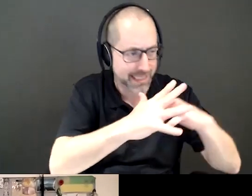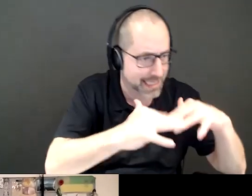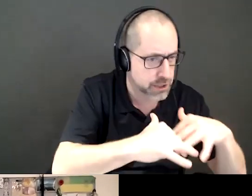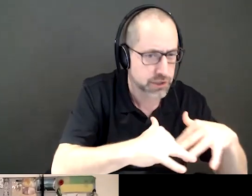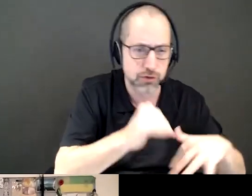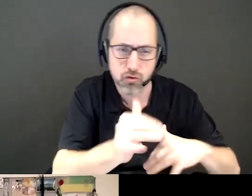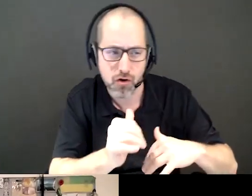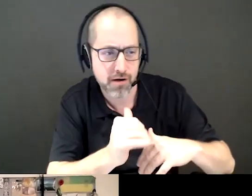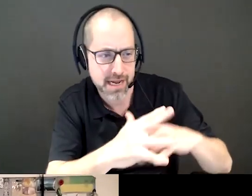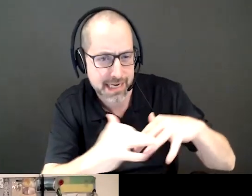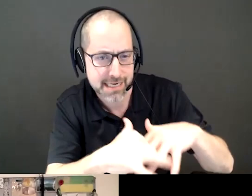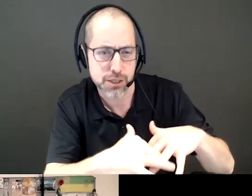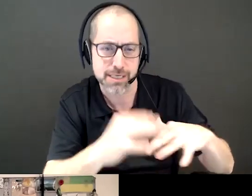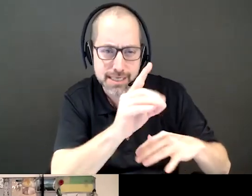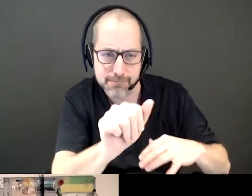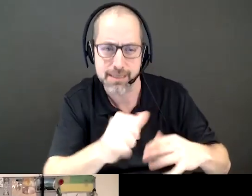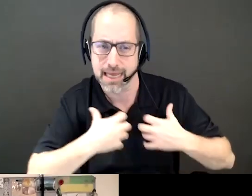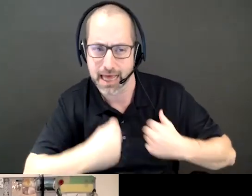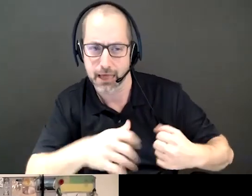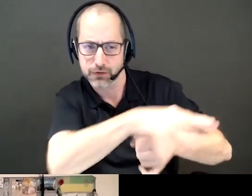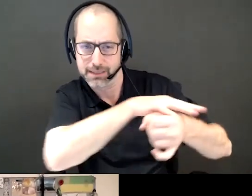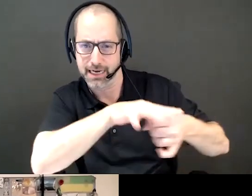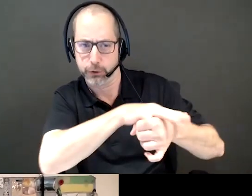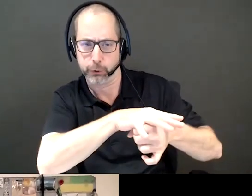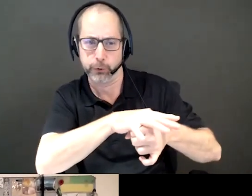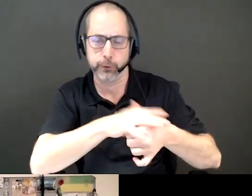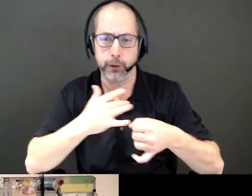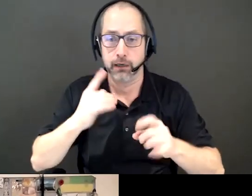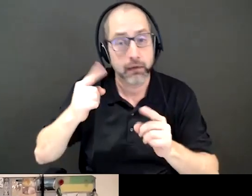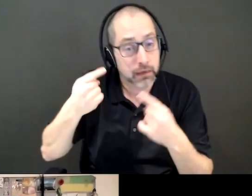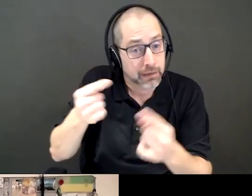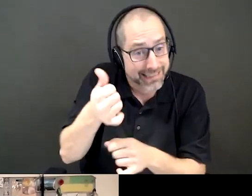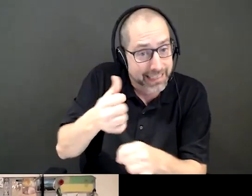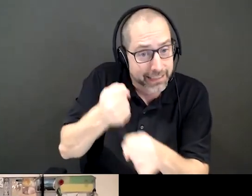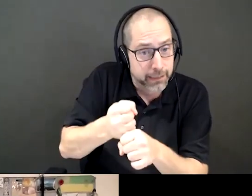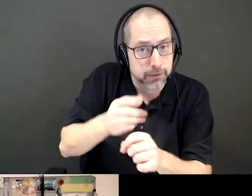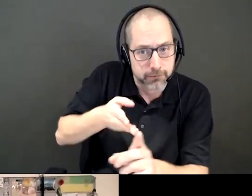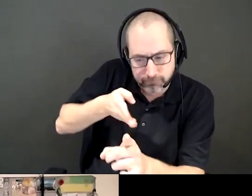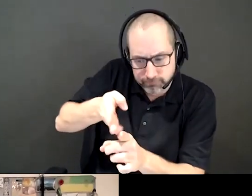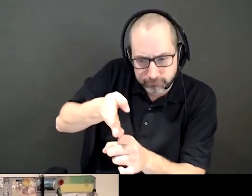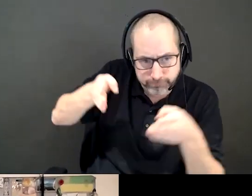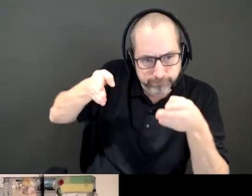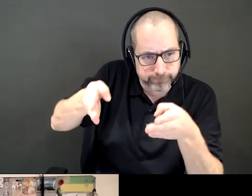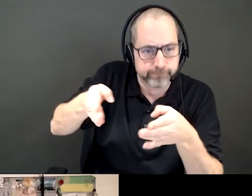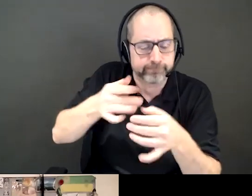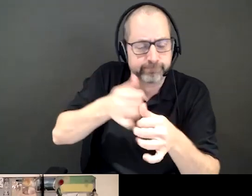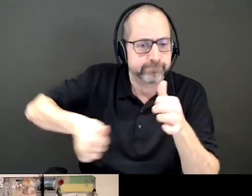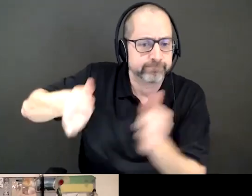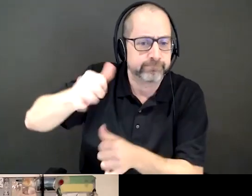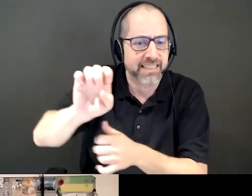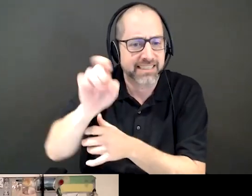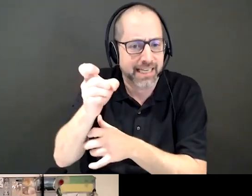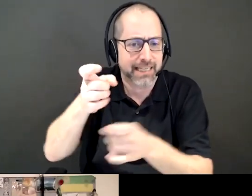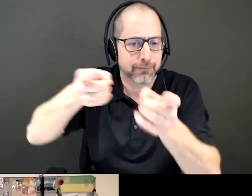disability and health sectors. But particularly for the past 10 years, Neil has been the Executive Director